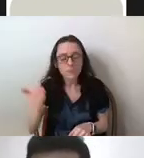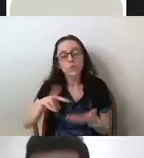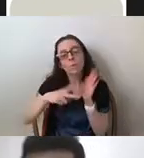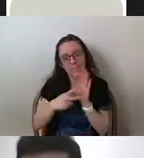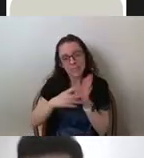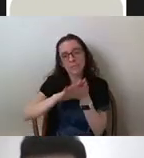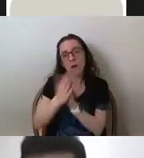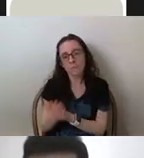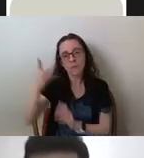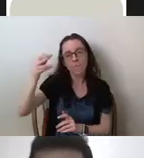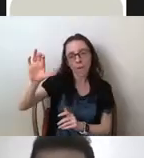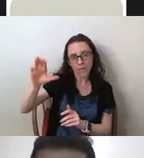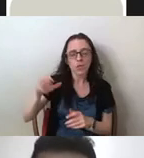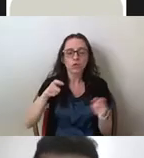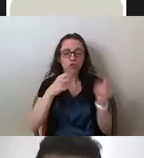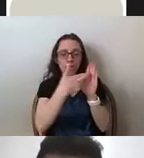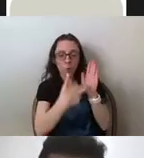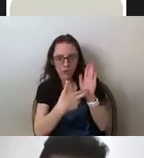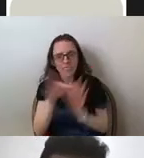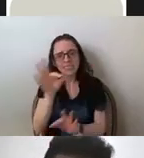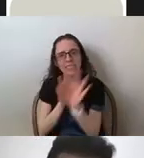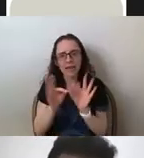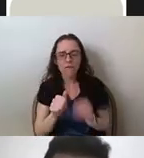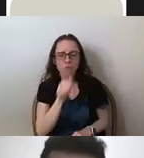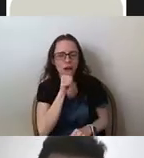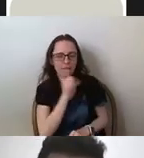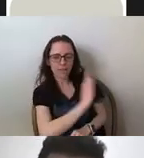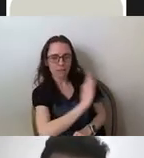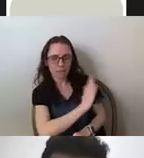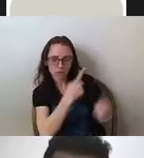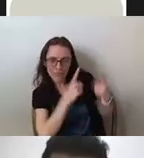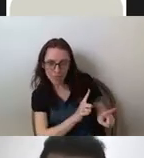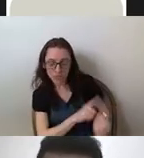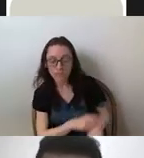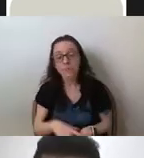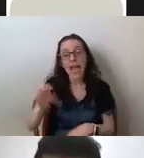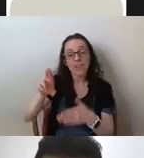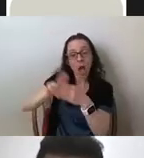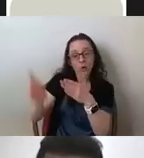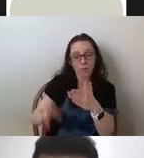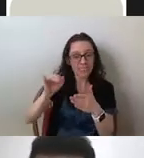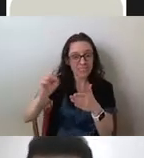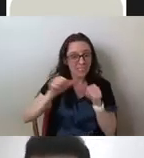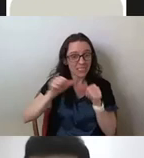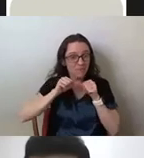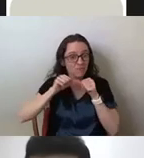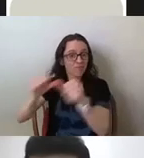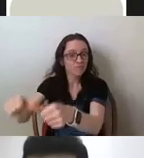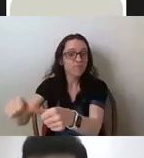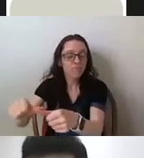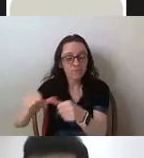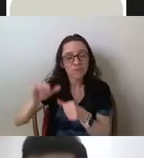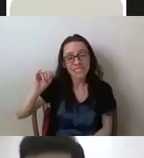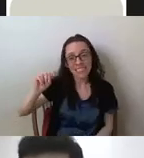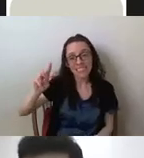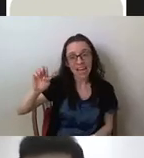regulation as opposed to a private transaction. Um, and finally, the, the outcome is indefinite, um, as per the sort of Misesian calculation problem, it